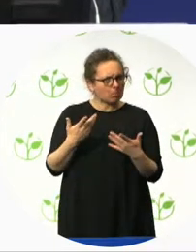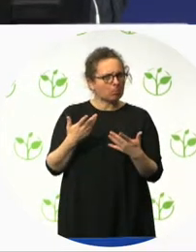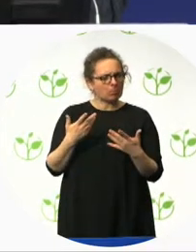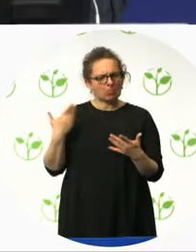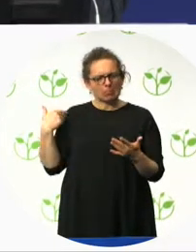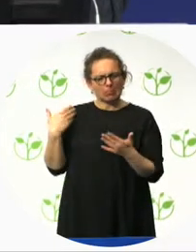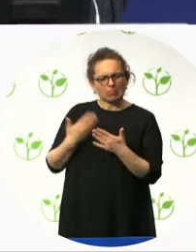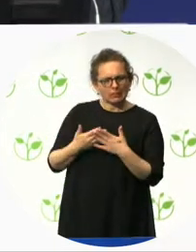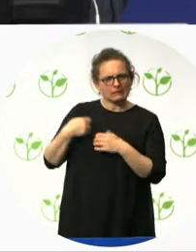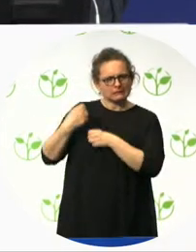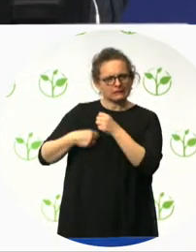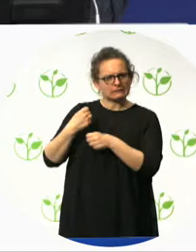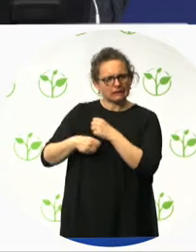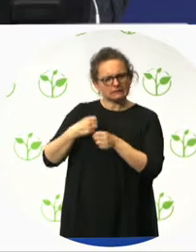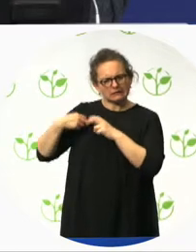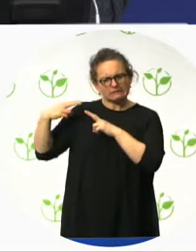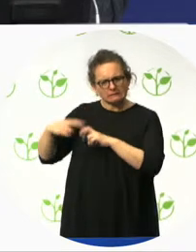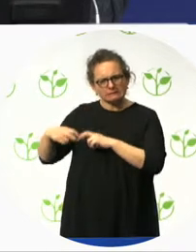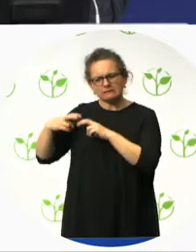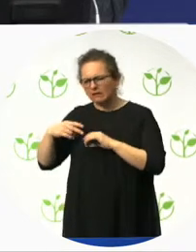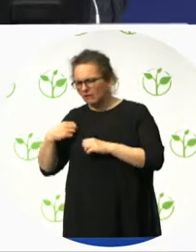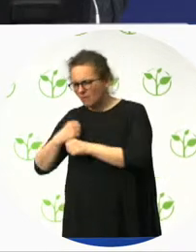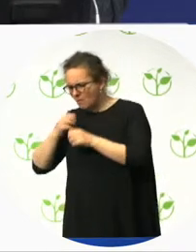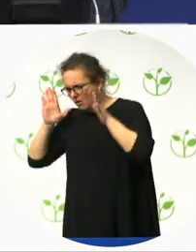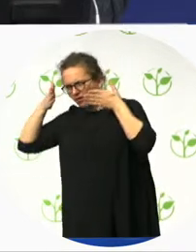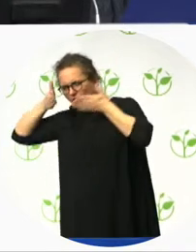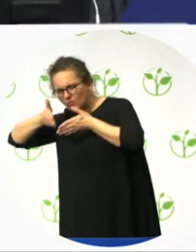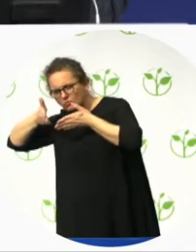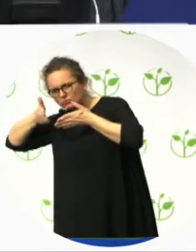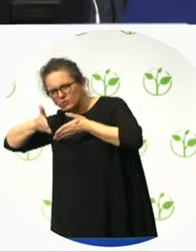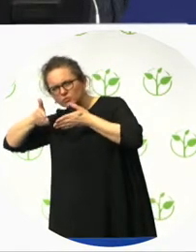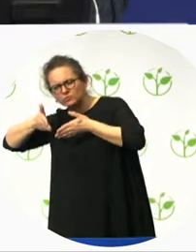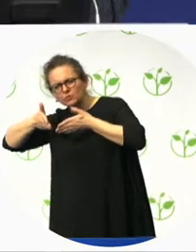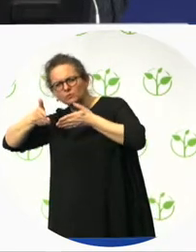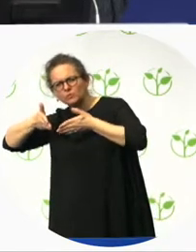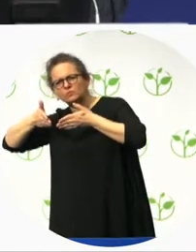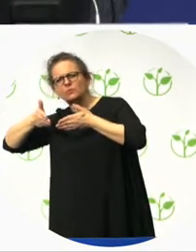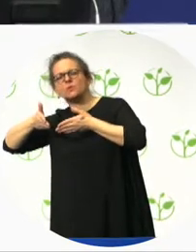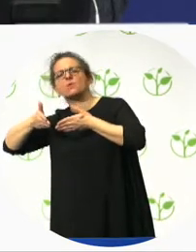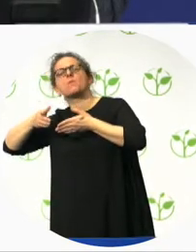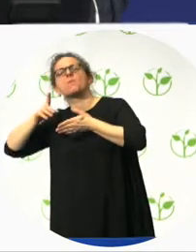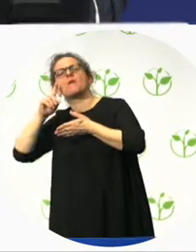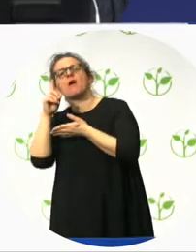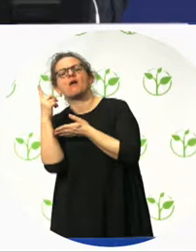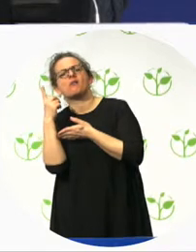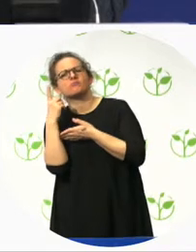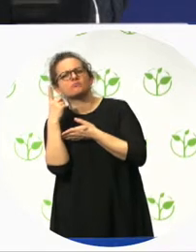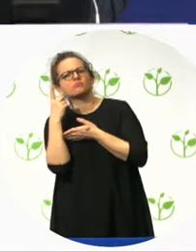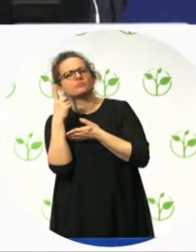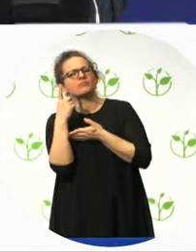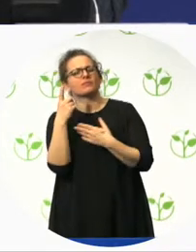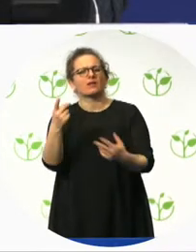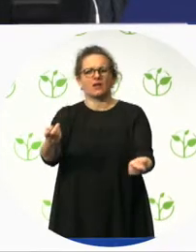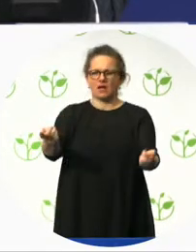success is that the paths are very close to the centers where all people are going. So, there are many